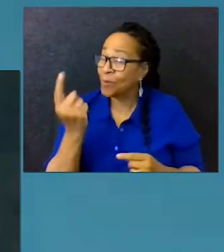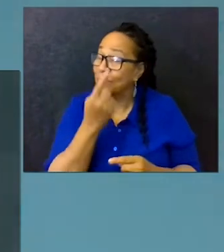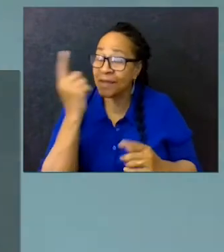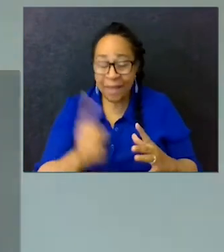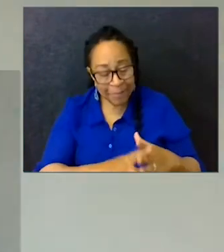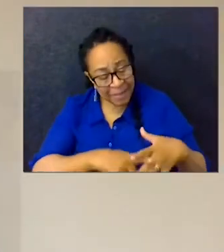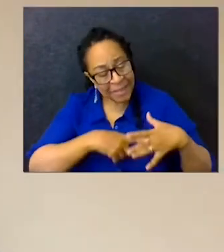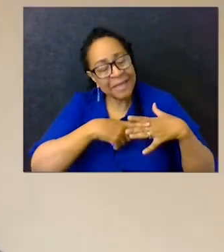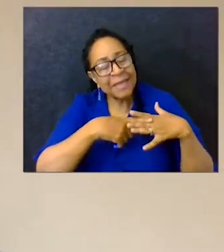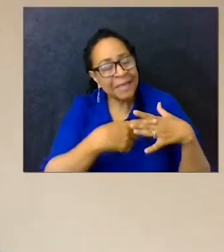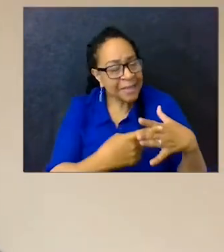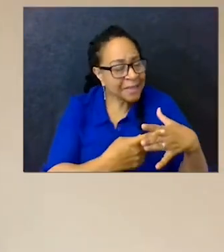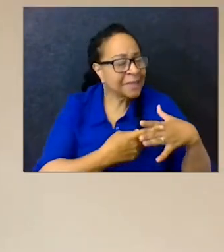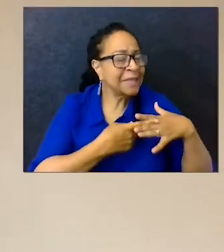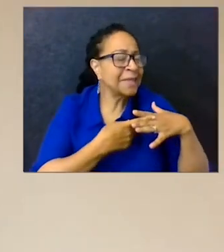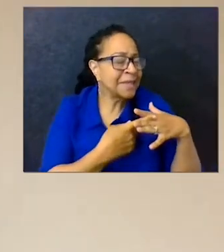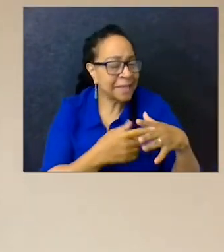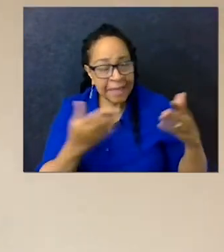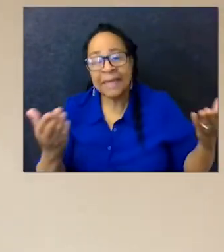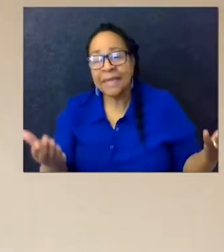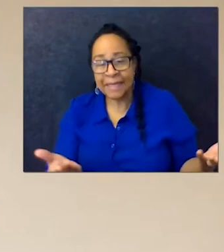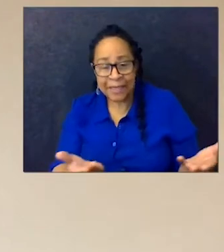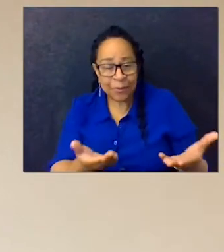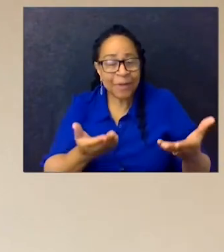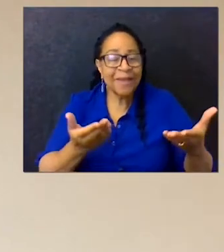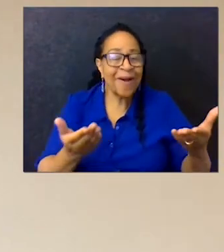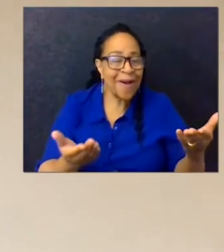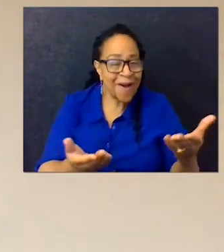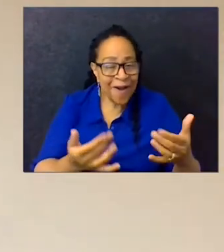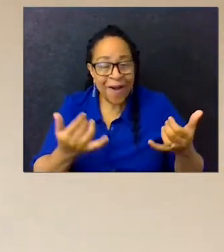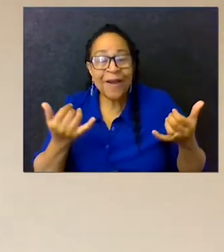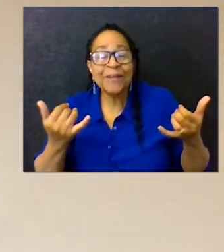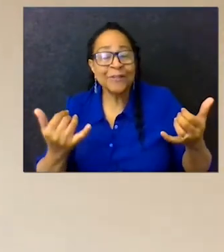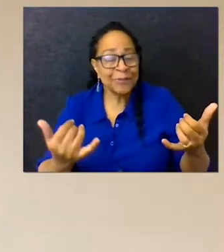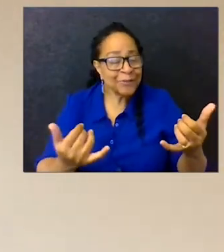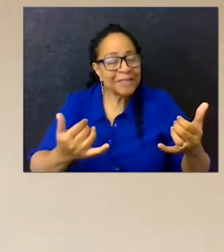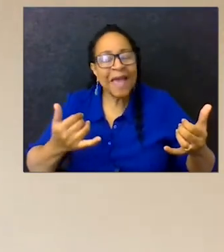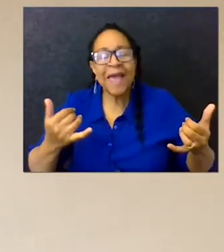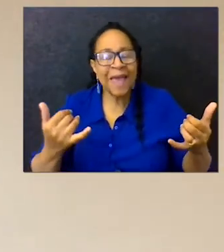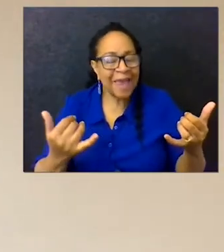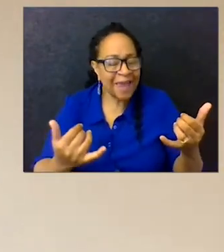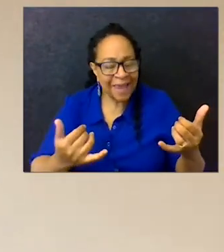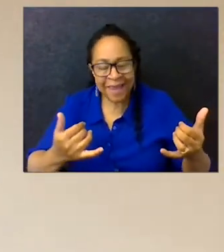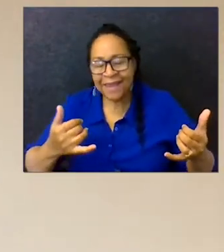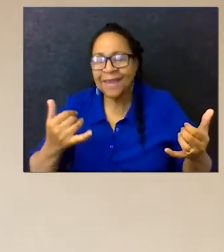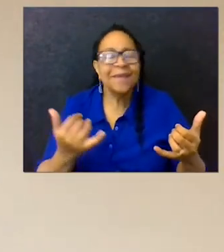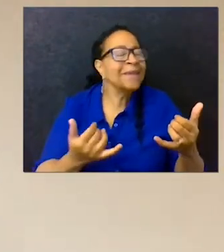only that we need. Here we are today.